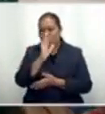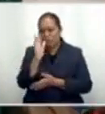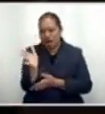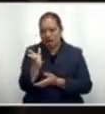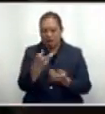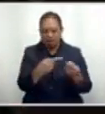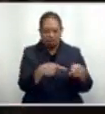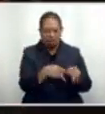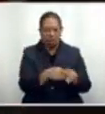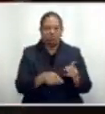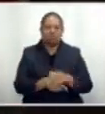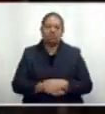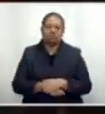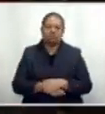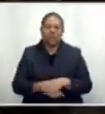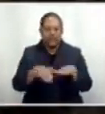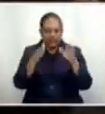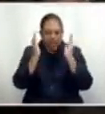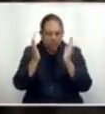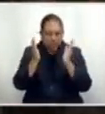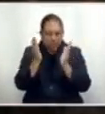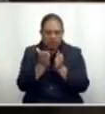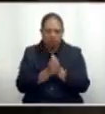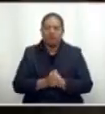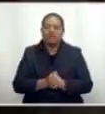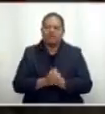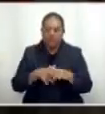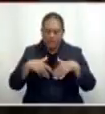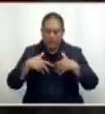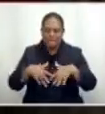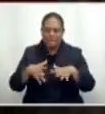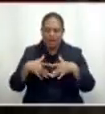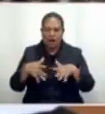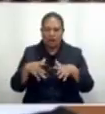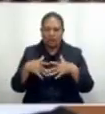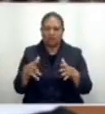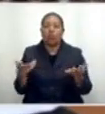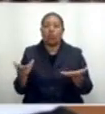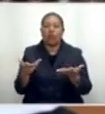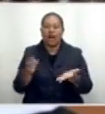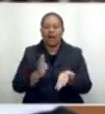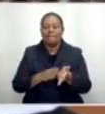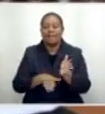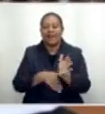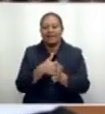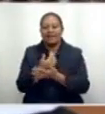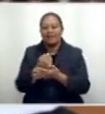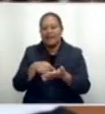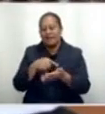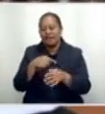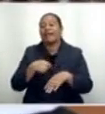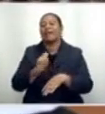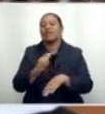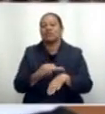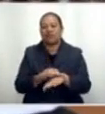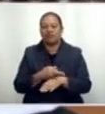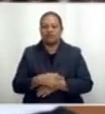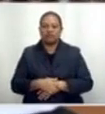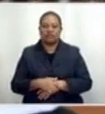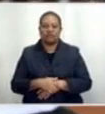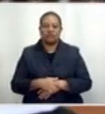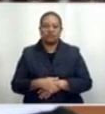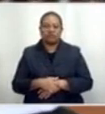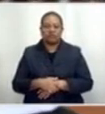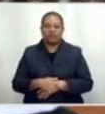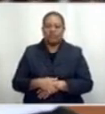traditional games, church service, and a march in the seat of Suva next Monday. The Fiji National Rugby League Sukuna round